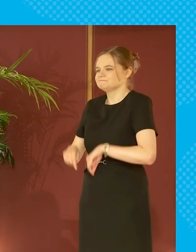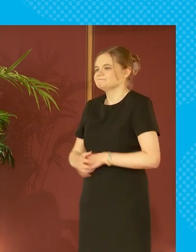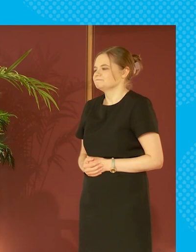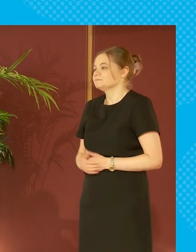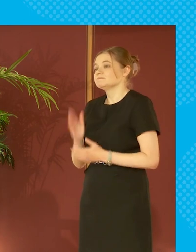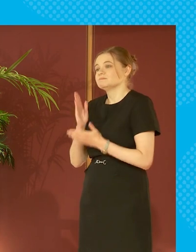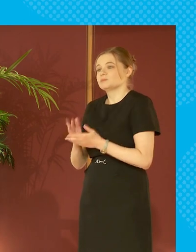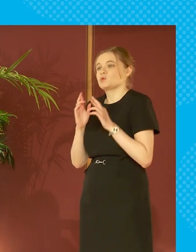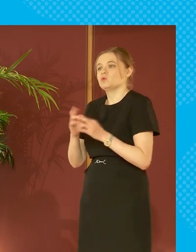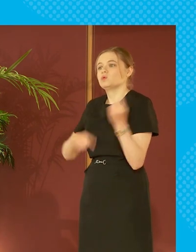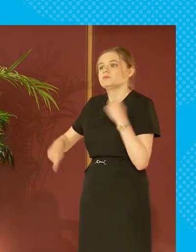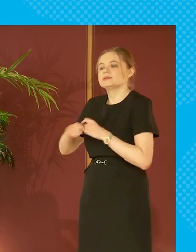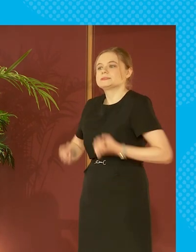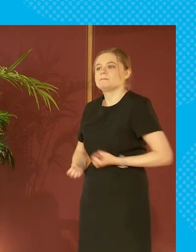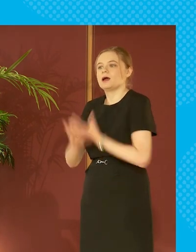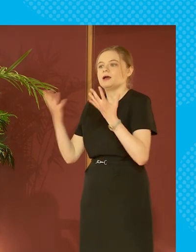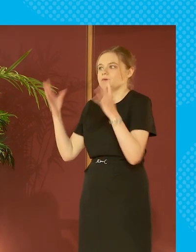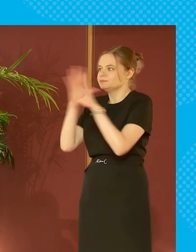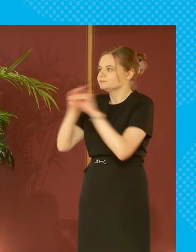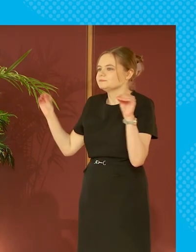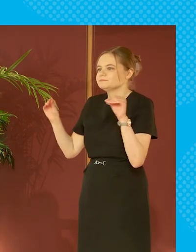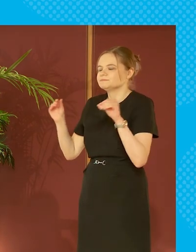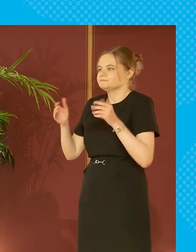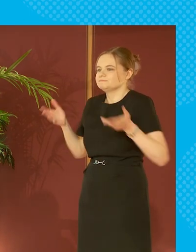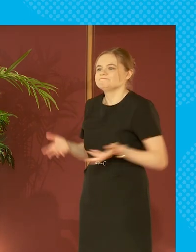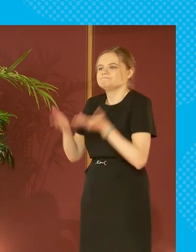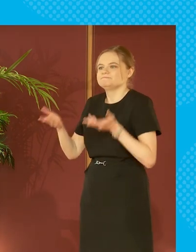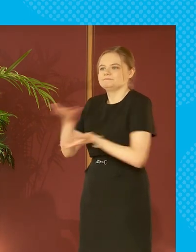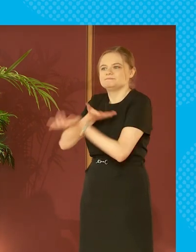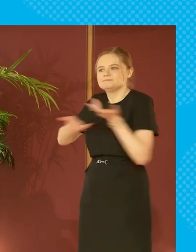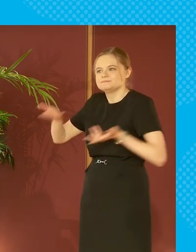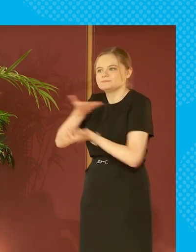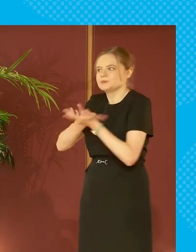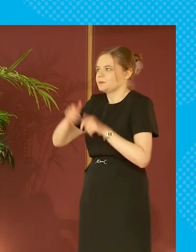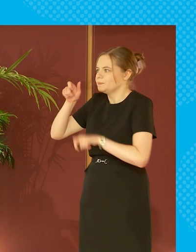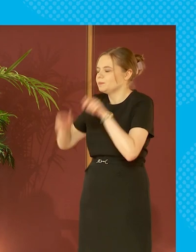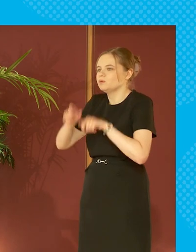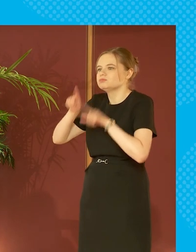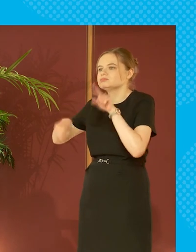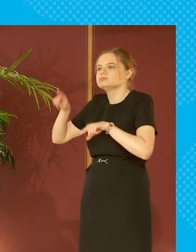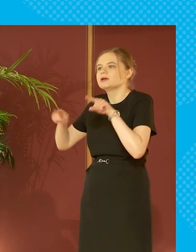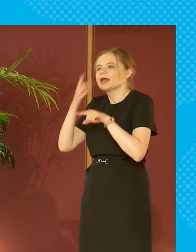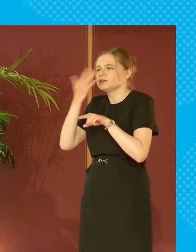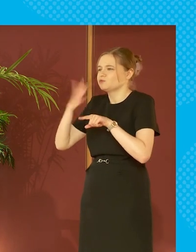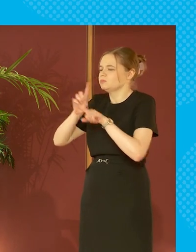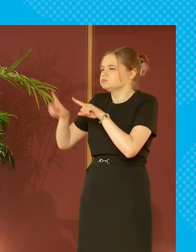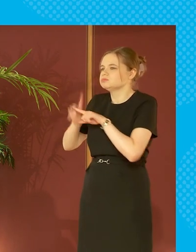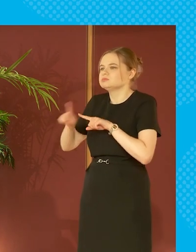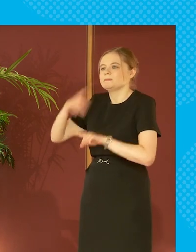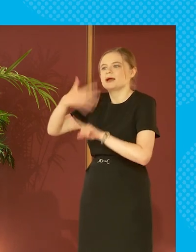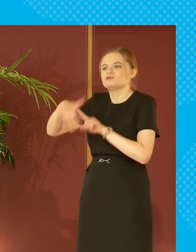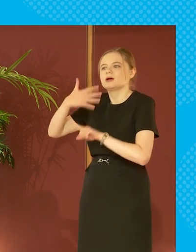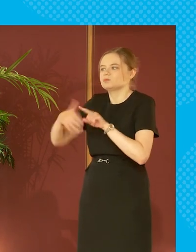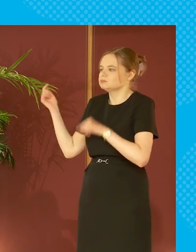here and we seek to inspire, inform and provoke conversation and discussion with people of all ages from every walk